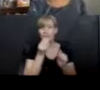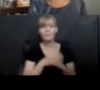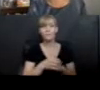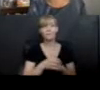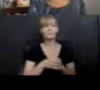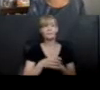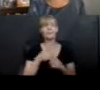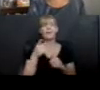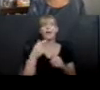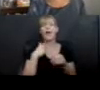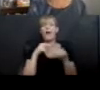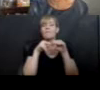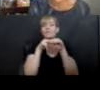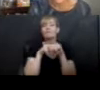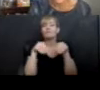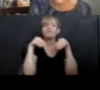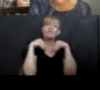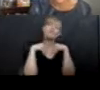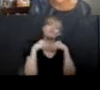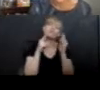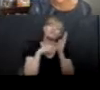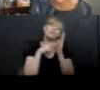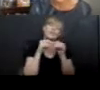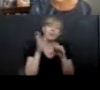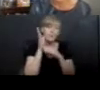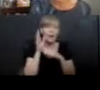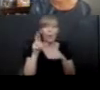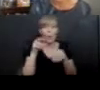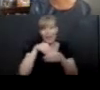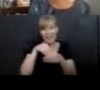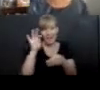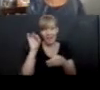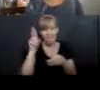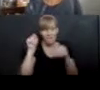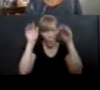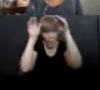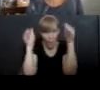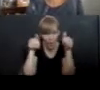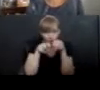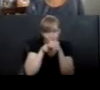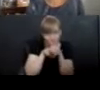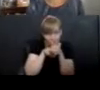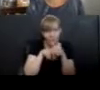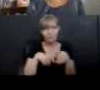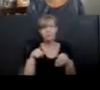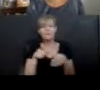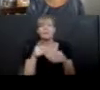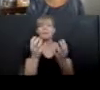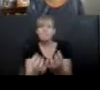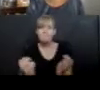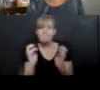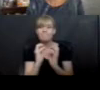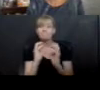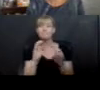cozy reading on your bed. Or inside a fort instead. Gather around on rug or